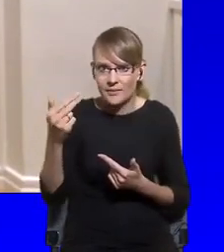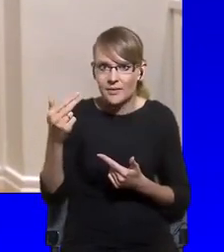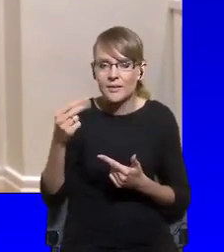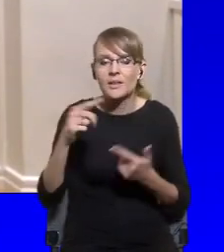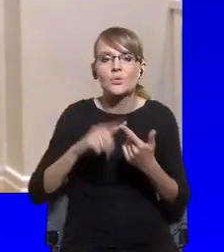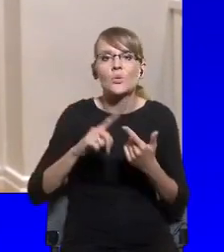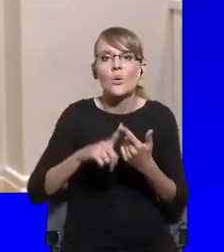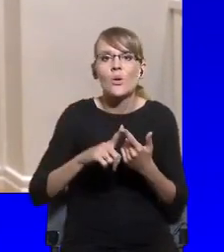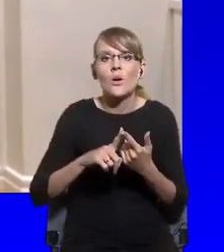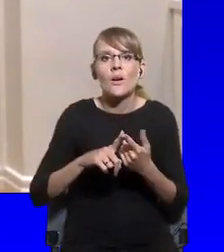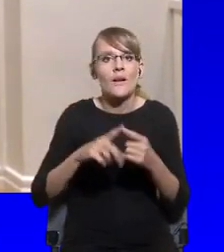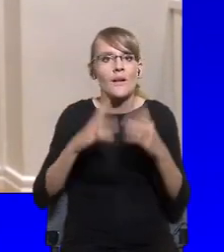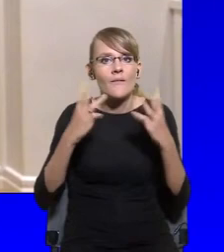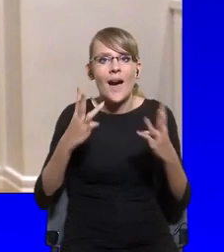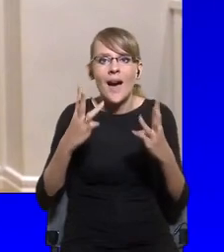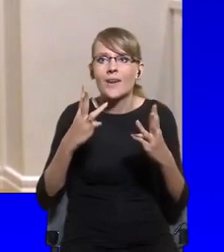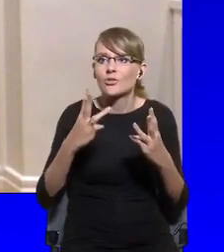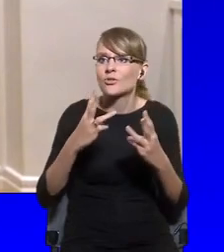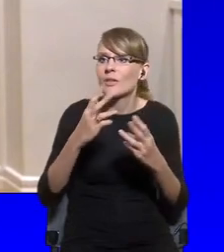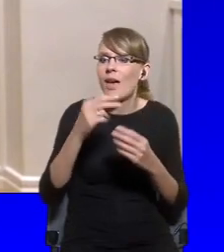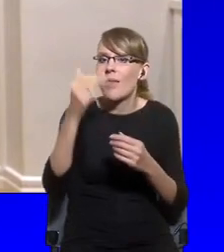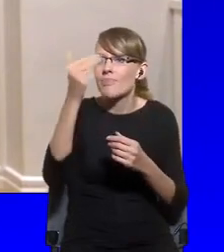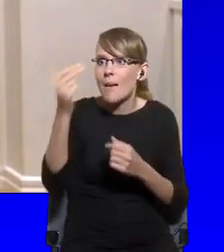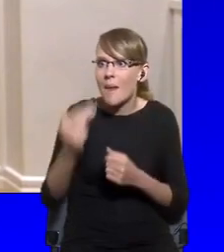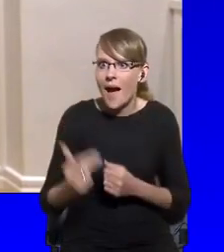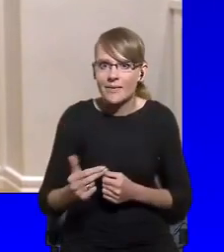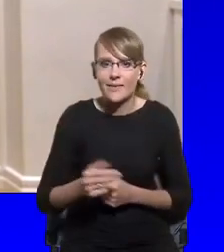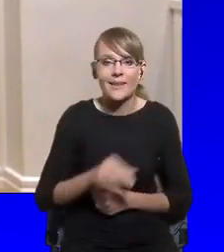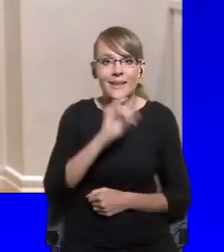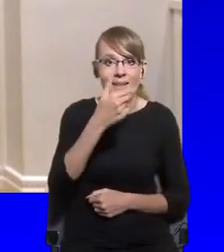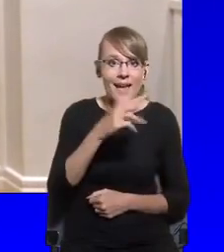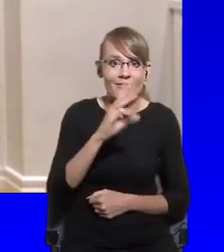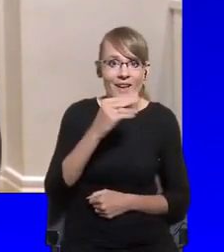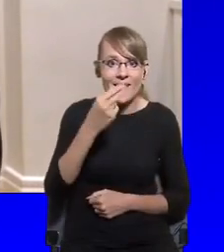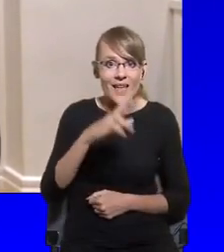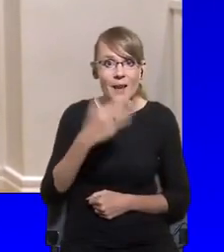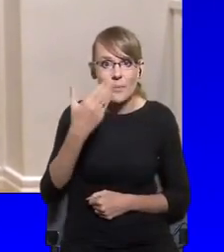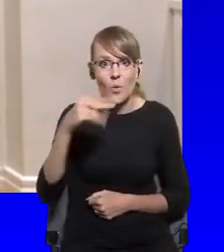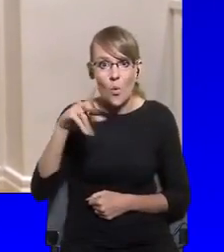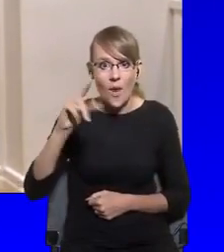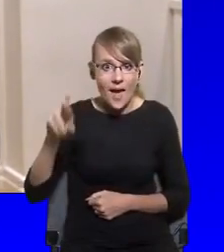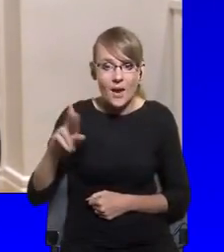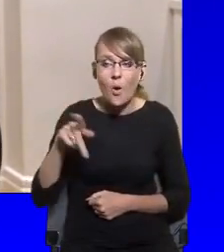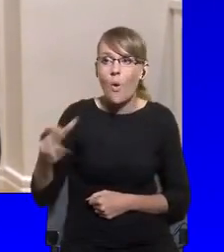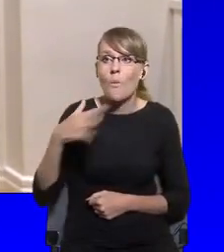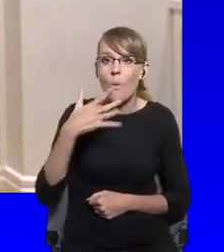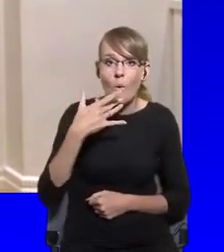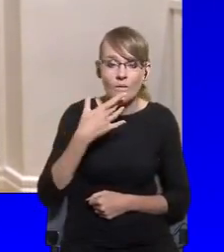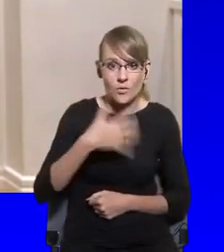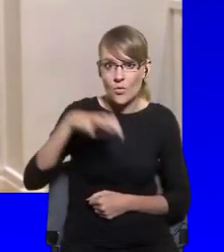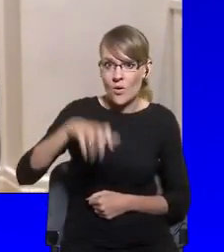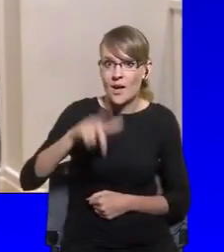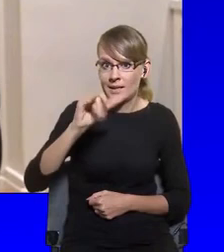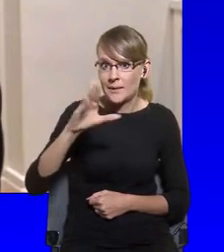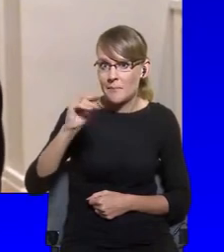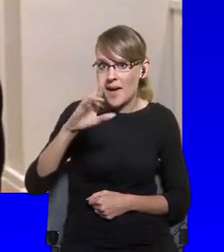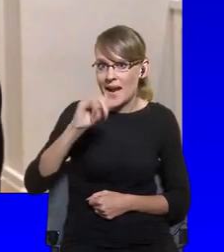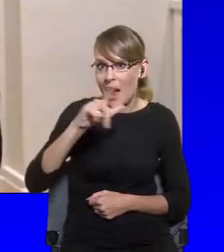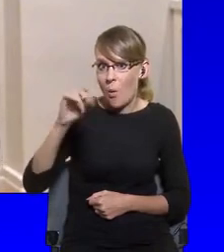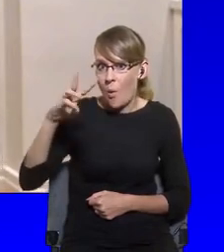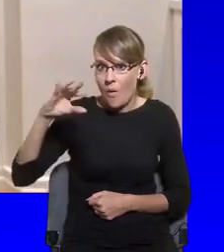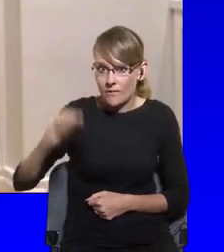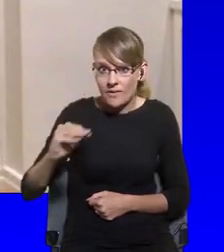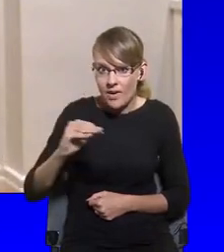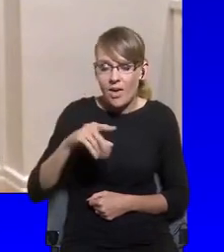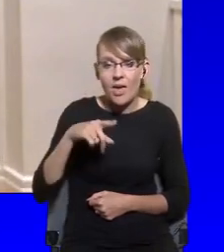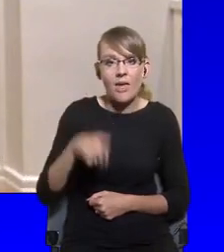talk, uh, from Jan Werner Müller, as liberals, we should not sort of, as we would say in German, put on all the shoes that they give us. Right. I